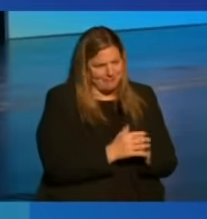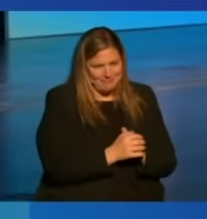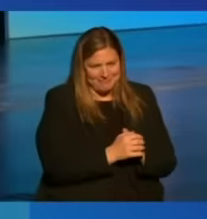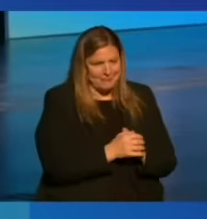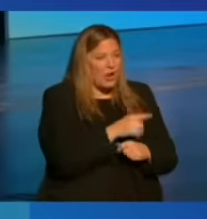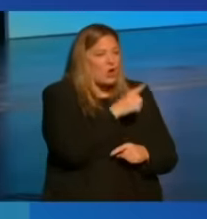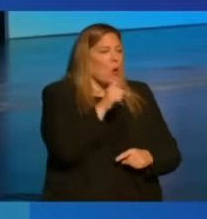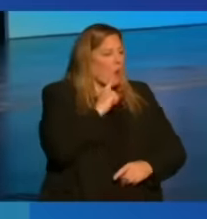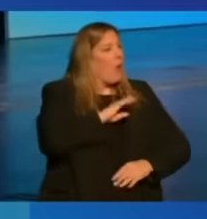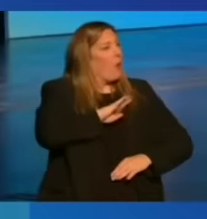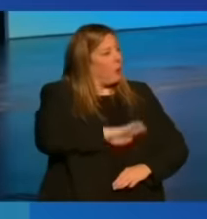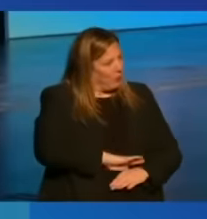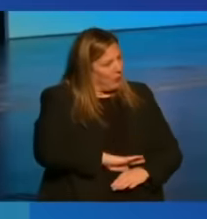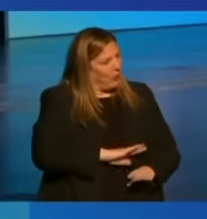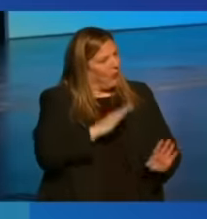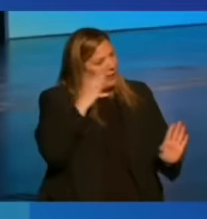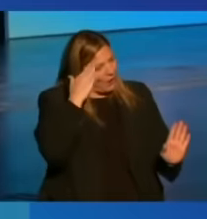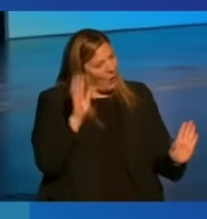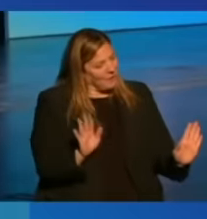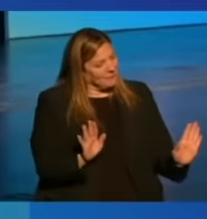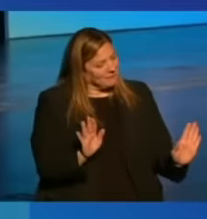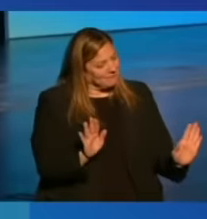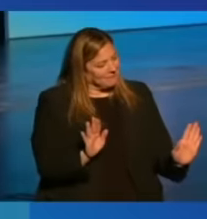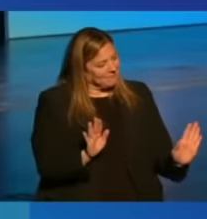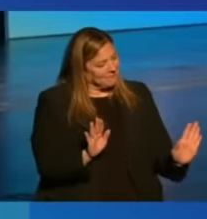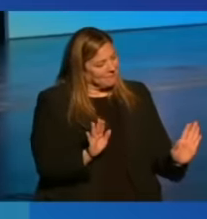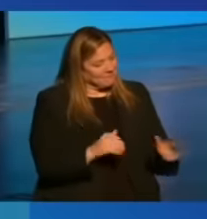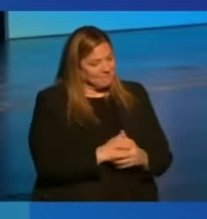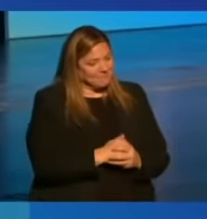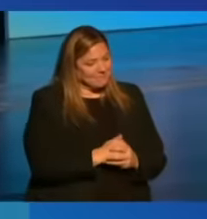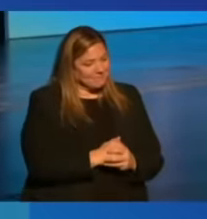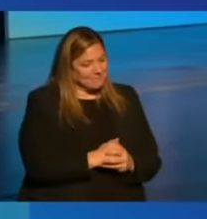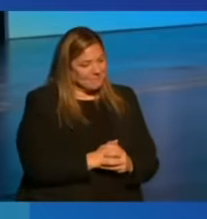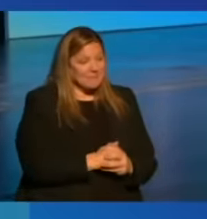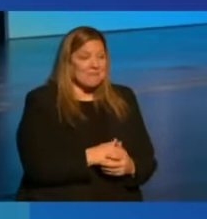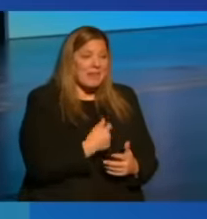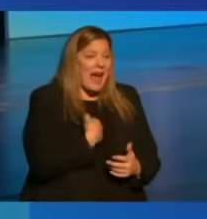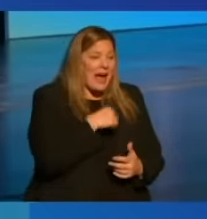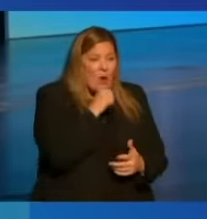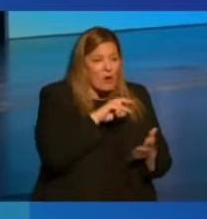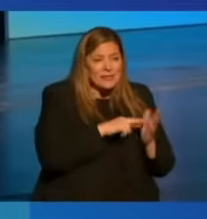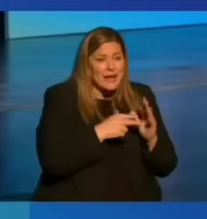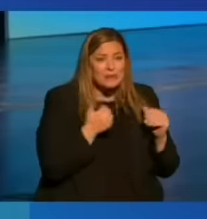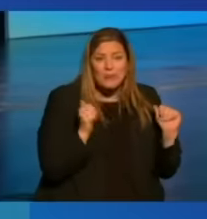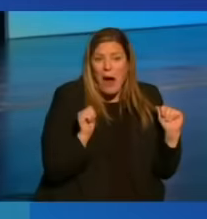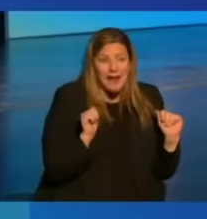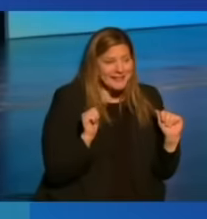will be relieved to know that I don't intend to try.